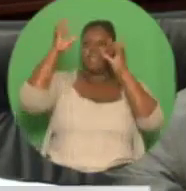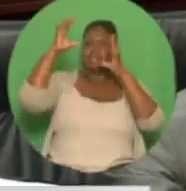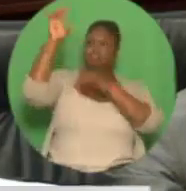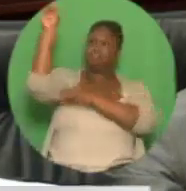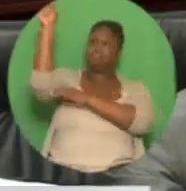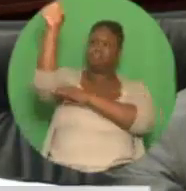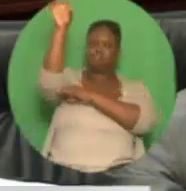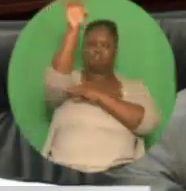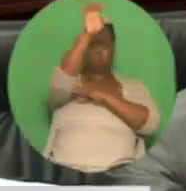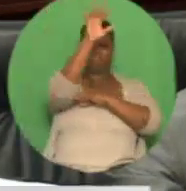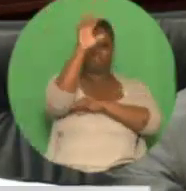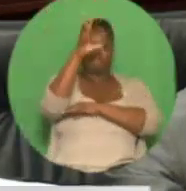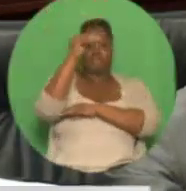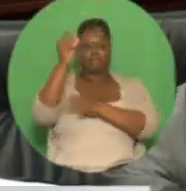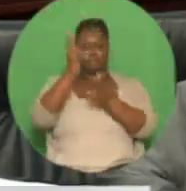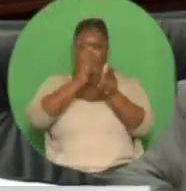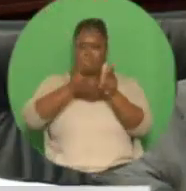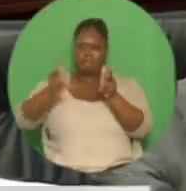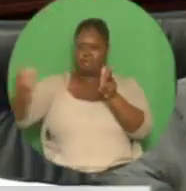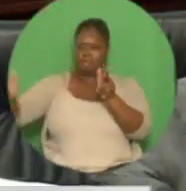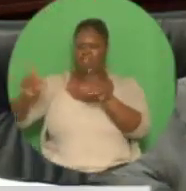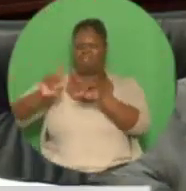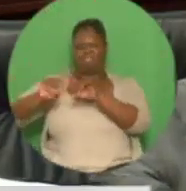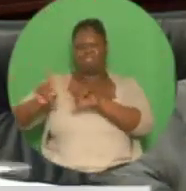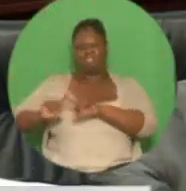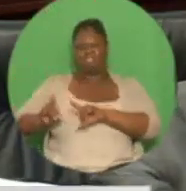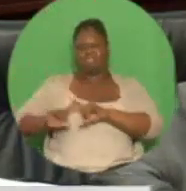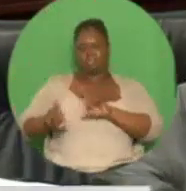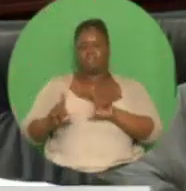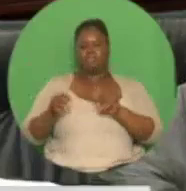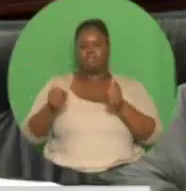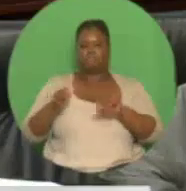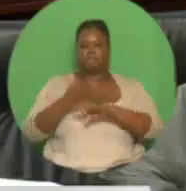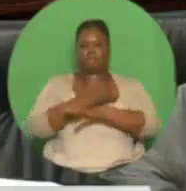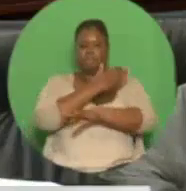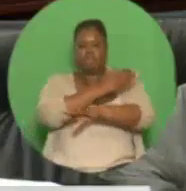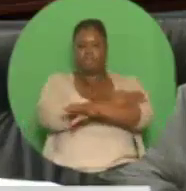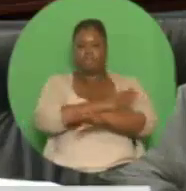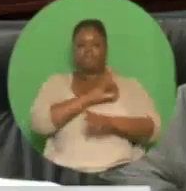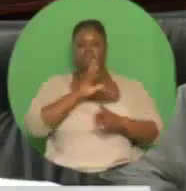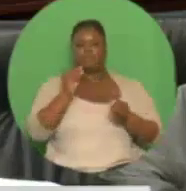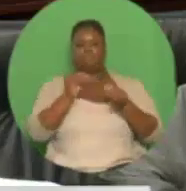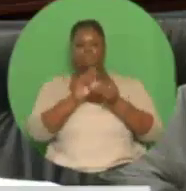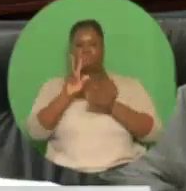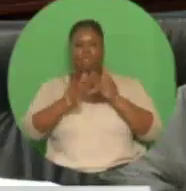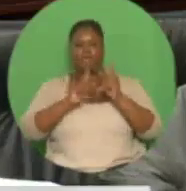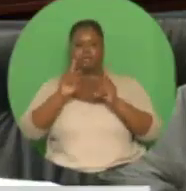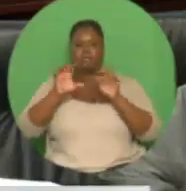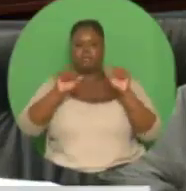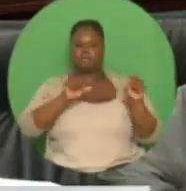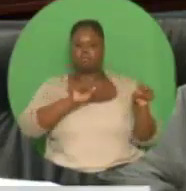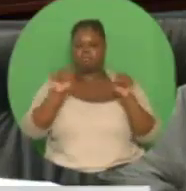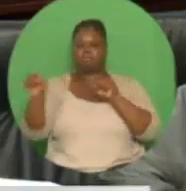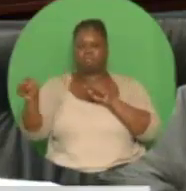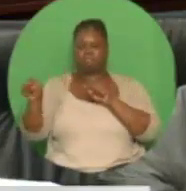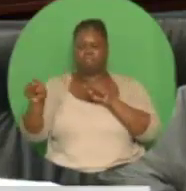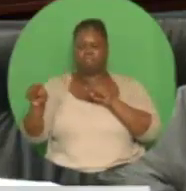for eight operators under the Trinidad and Tobago Tourism Accommodation Upgrade Project. And I will turn to energy.